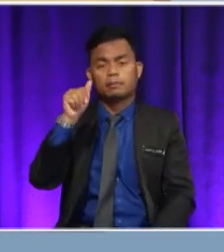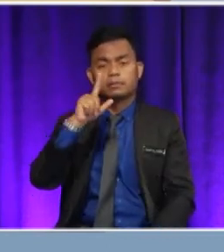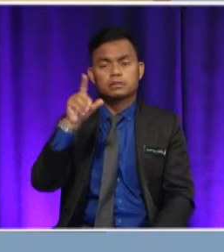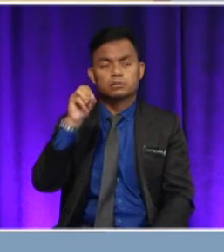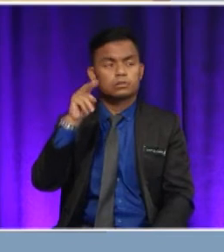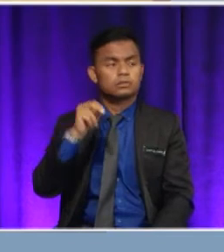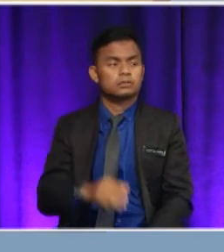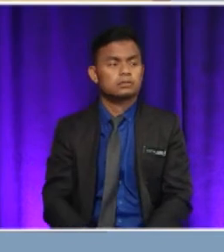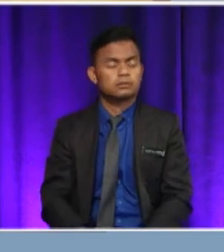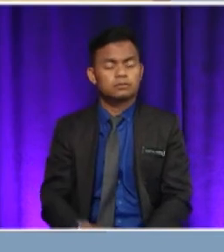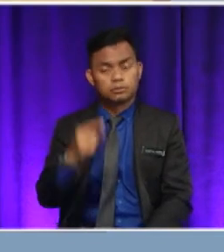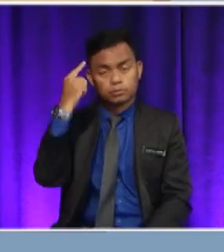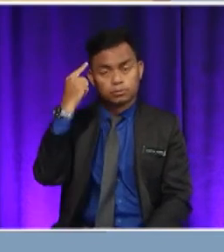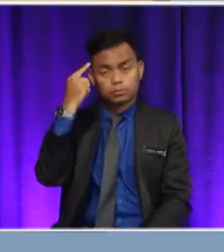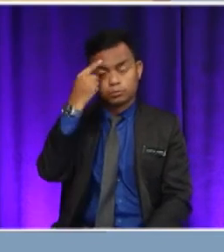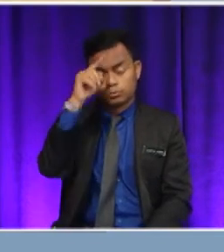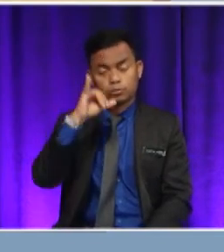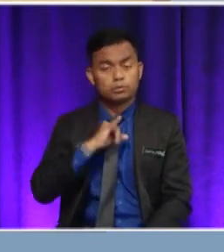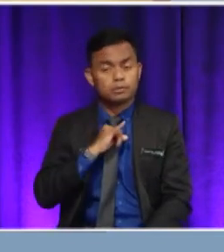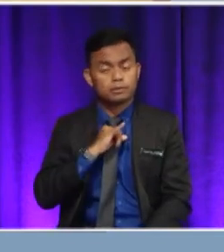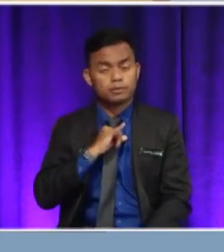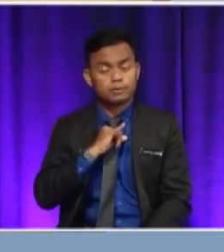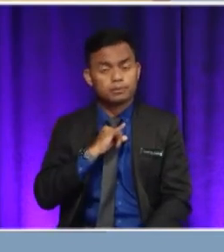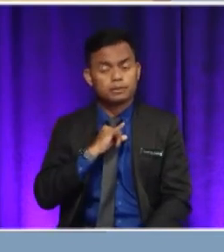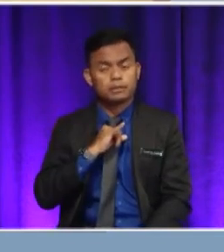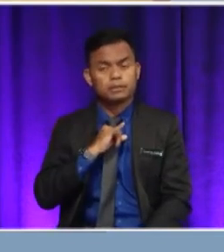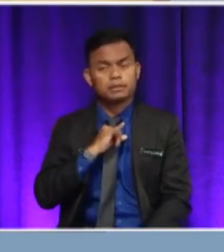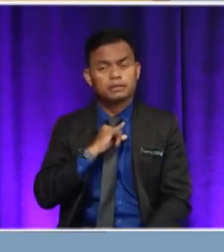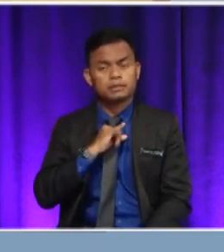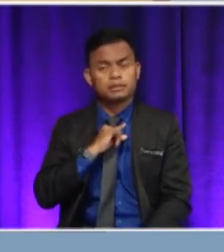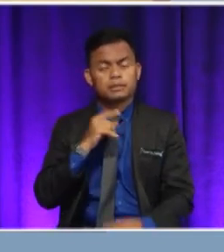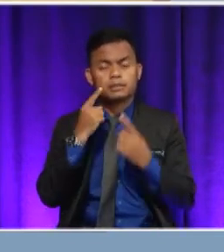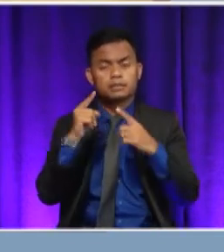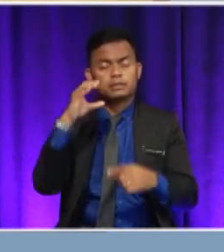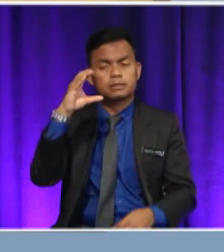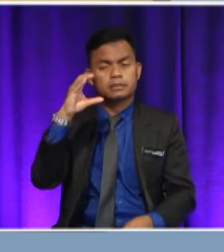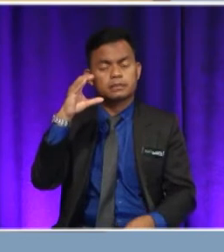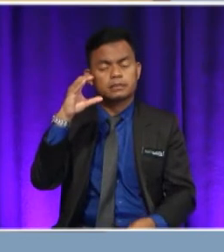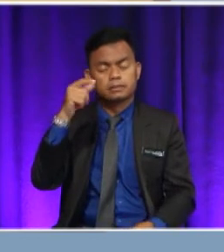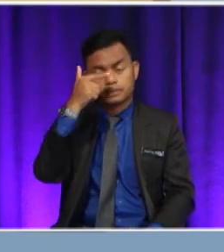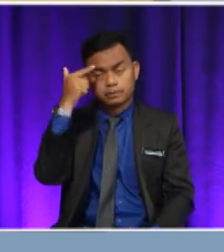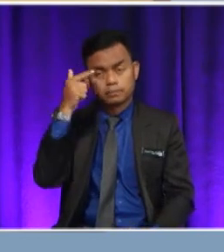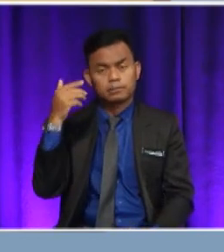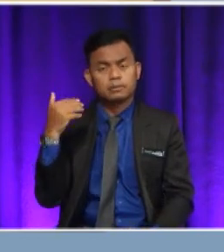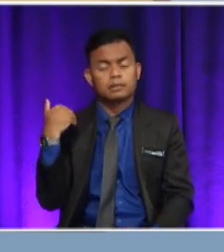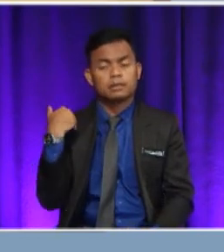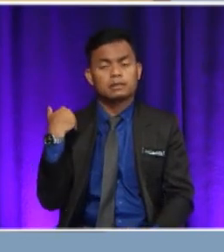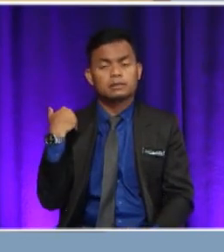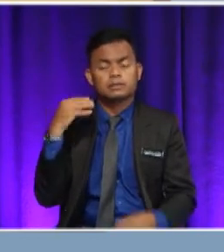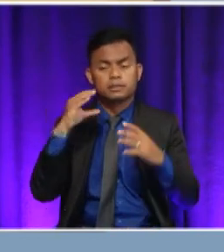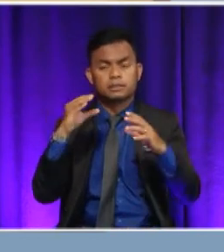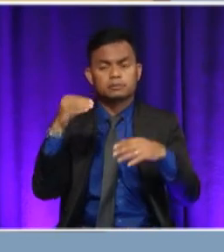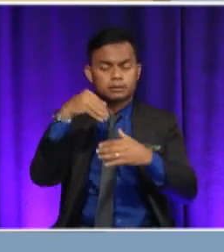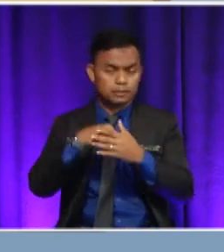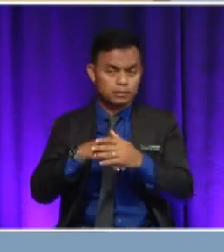for me, the answer is C because in the second paragraph, I just mentioned that he had been